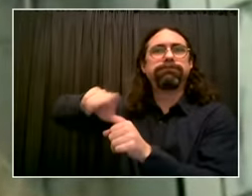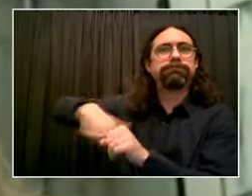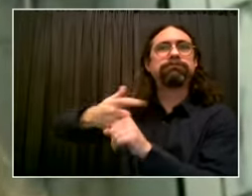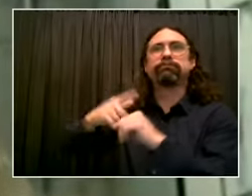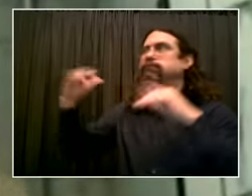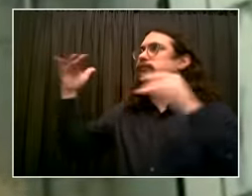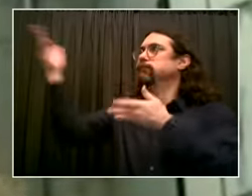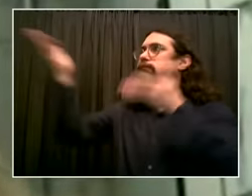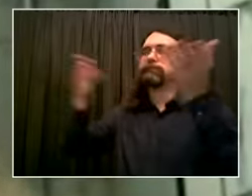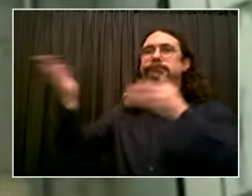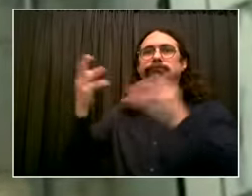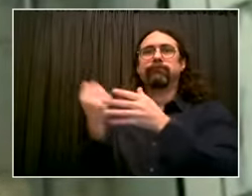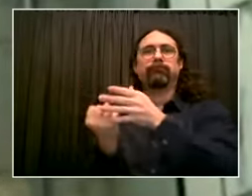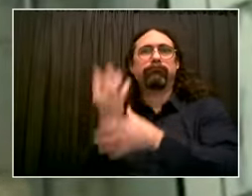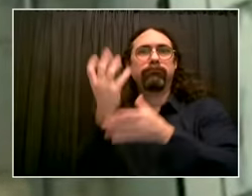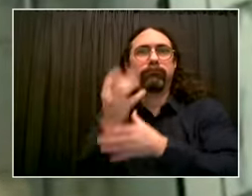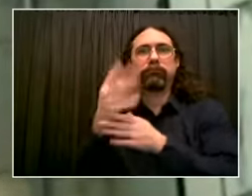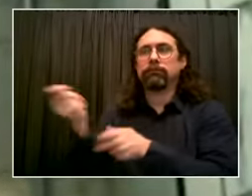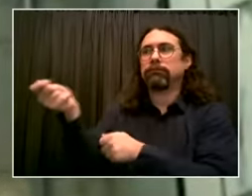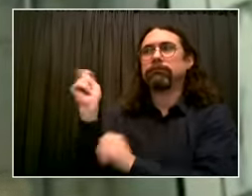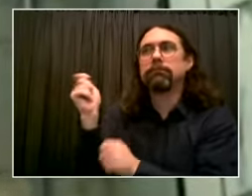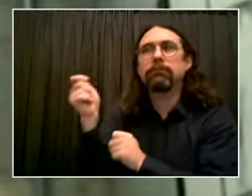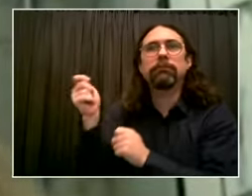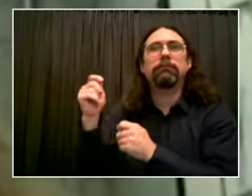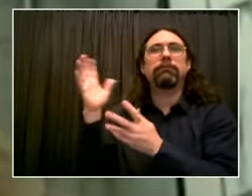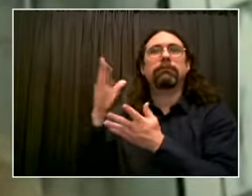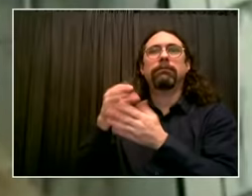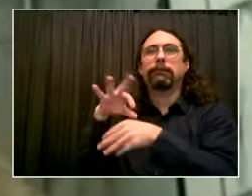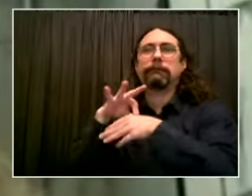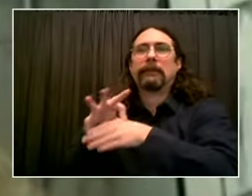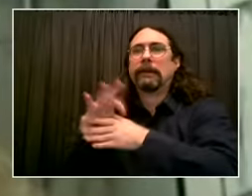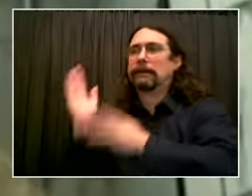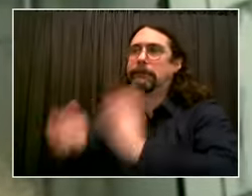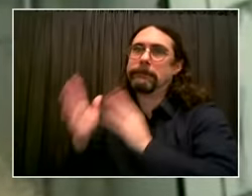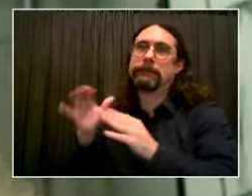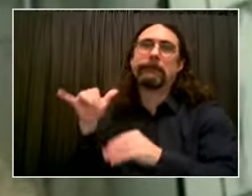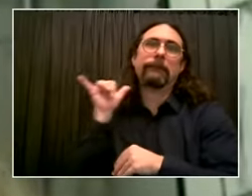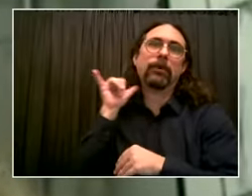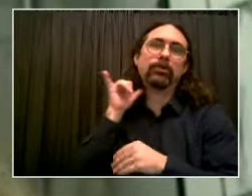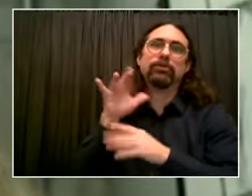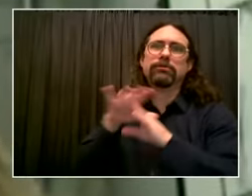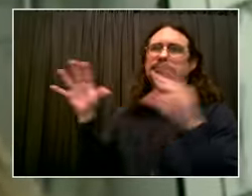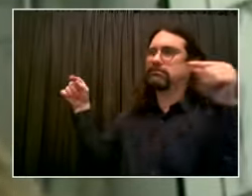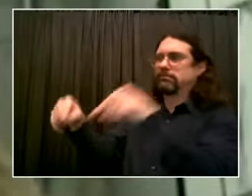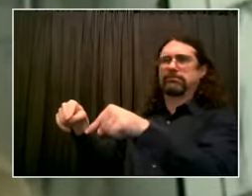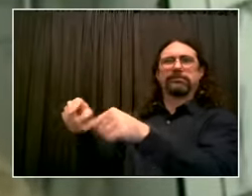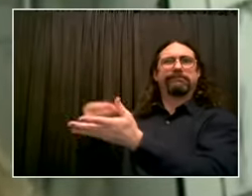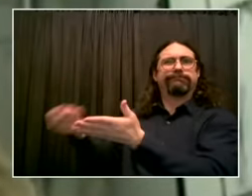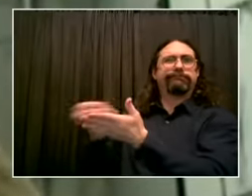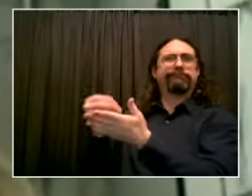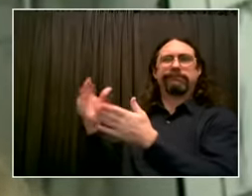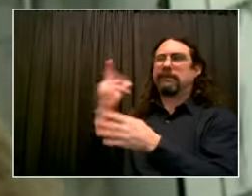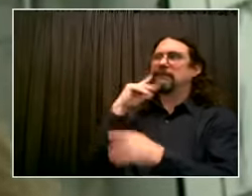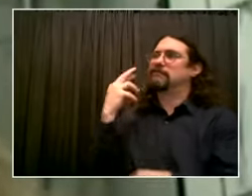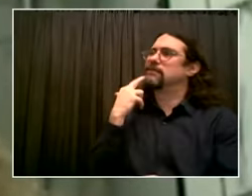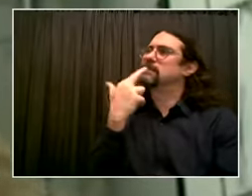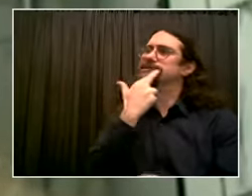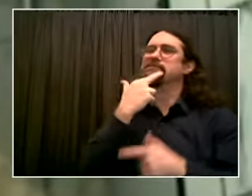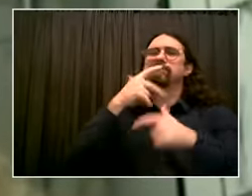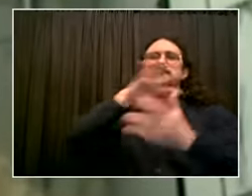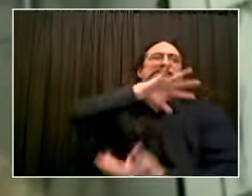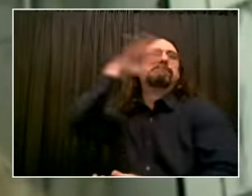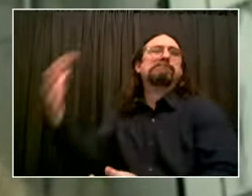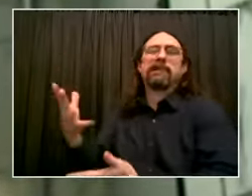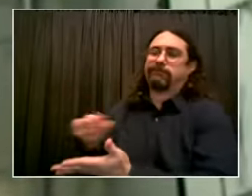We never closed because Down East and other small businesses like Down East are essential to keeping our food supply